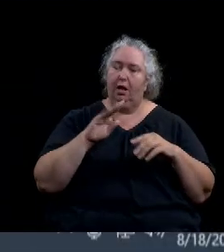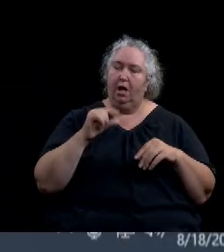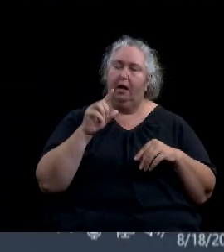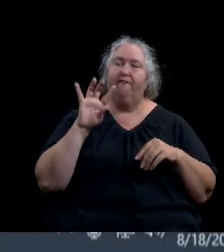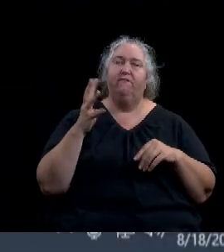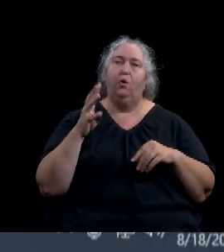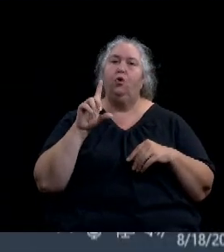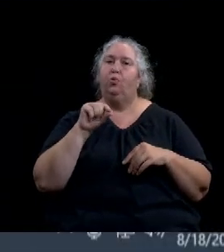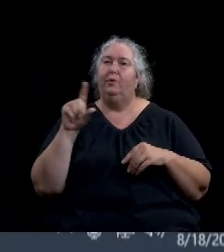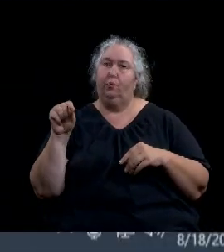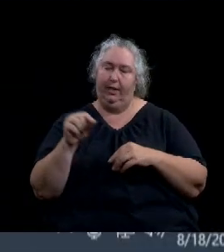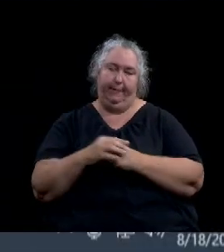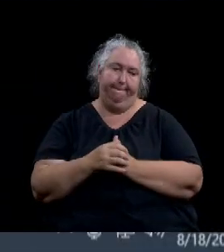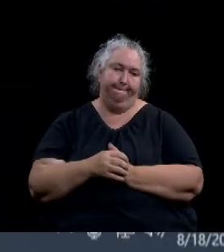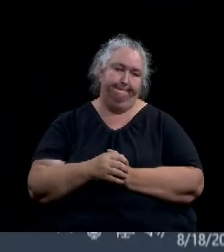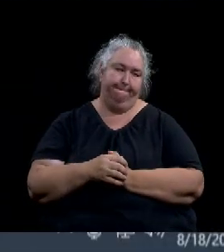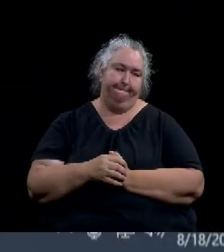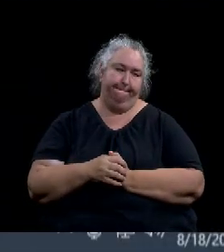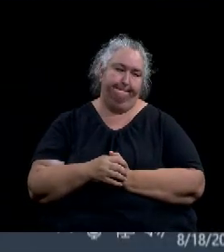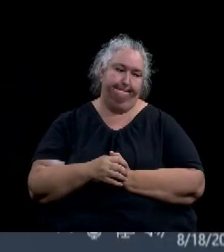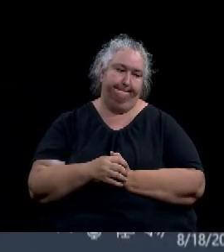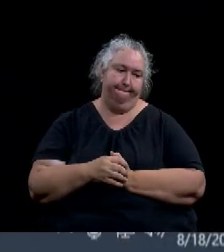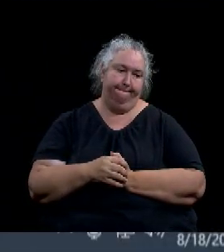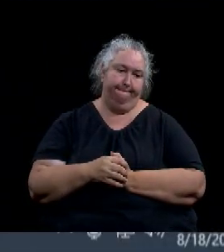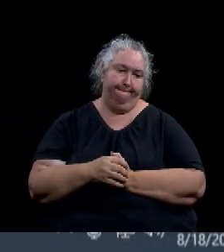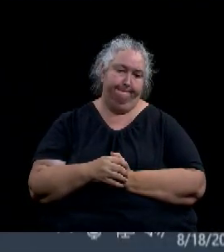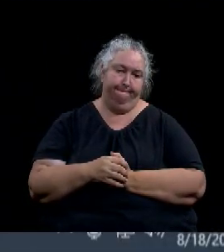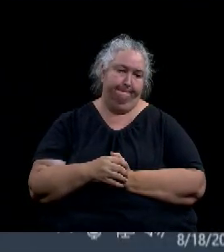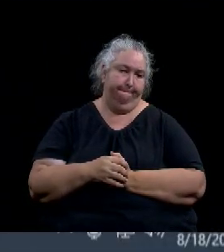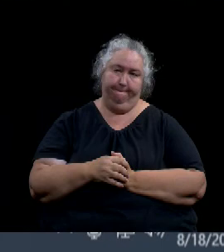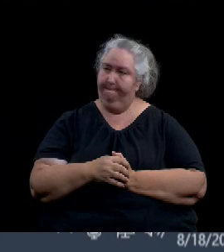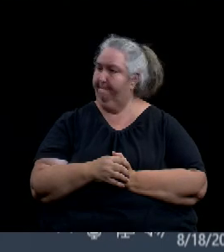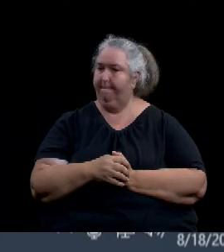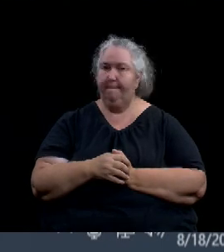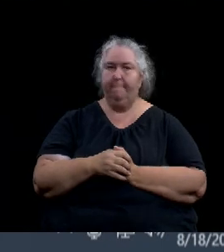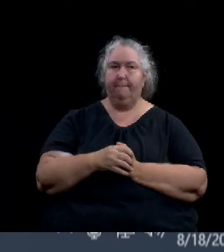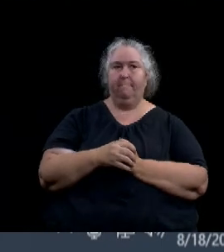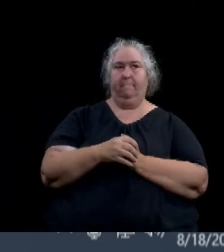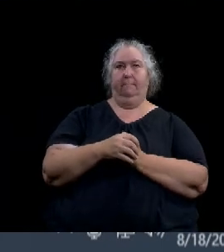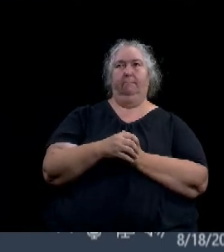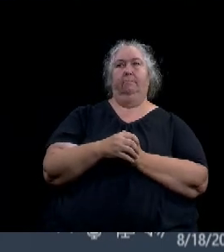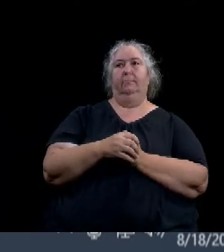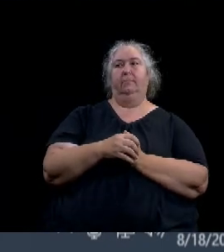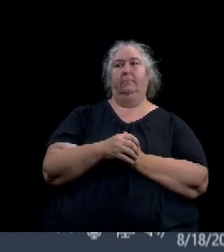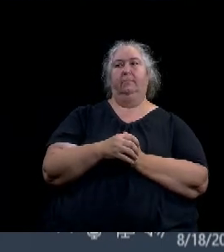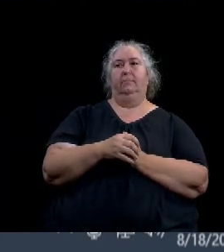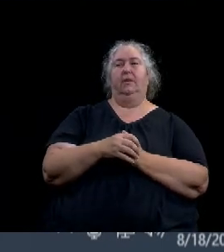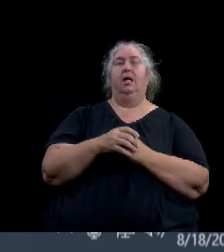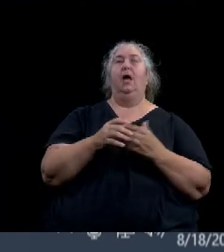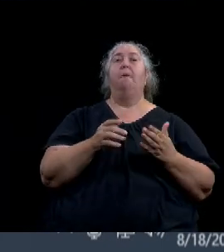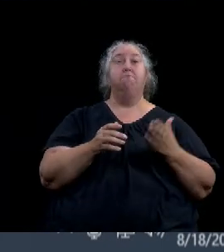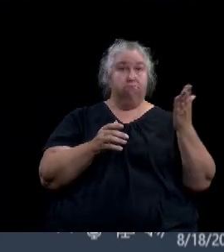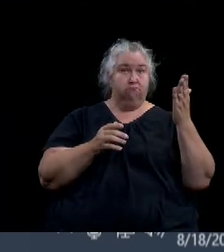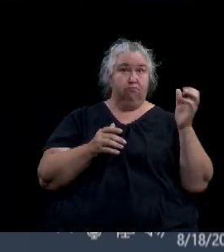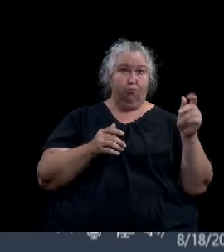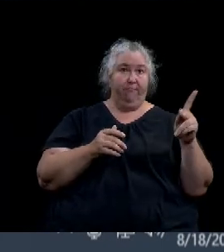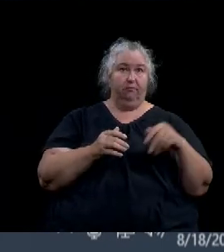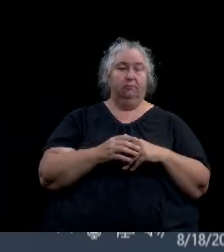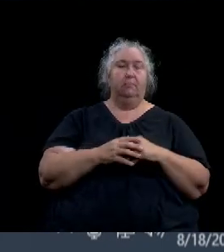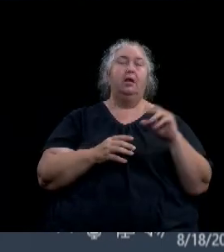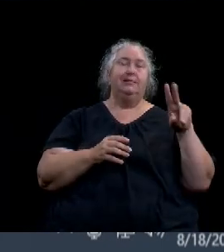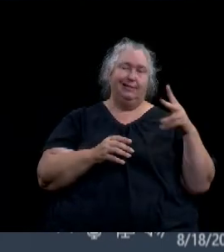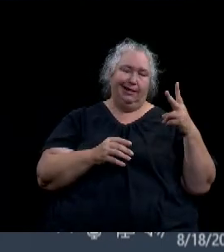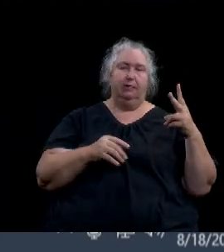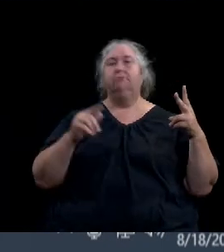Thank you. Question on this item? I'll move approval. One second reading. Second. Any discussion?